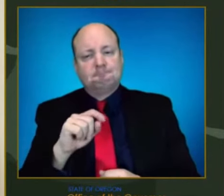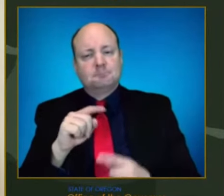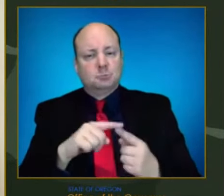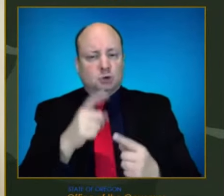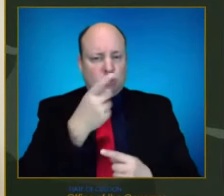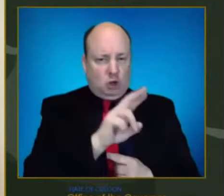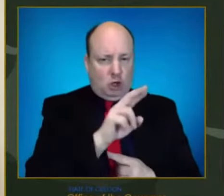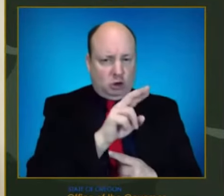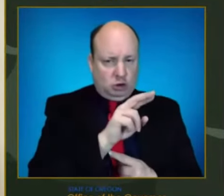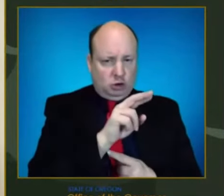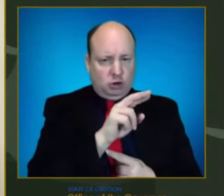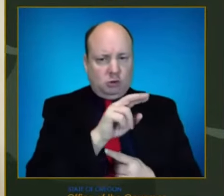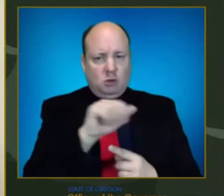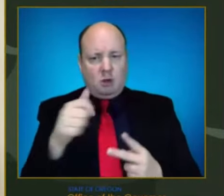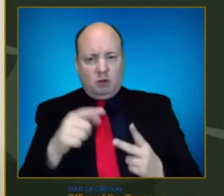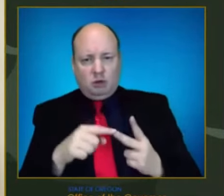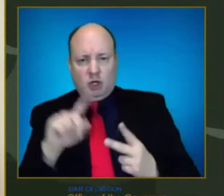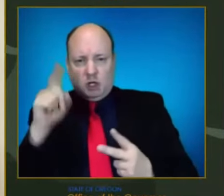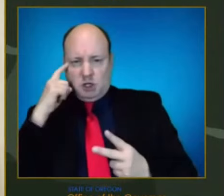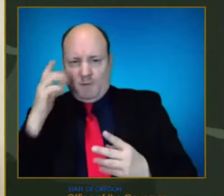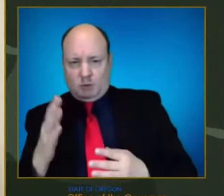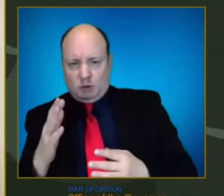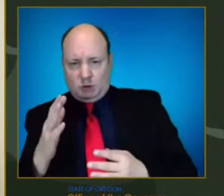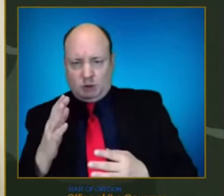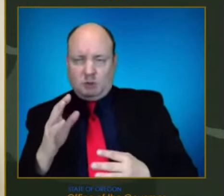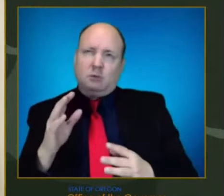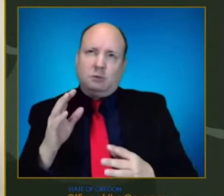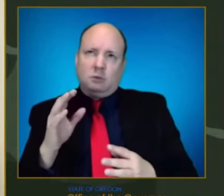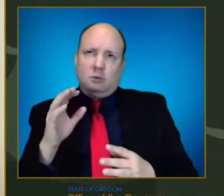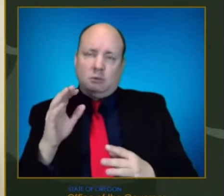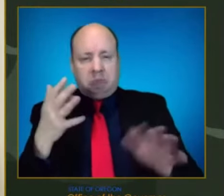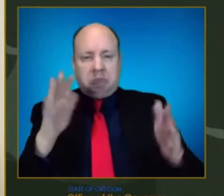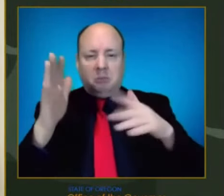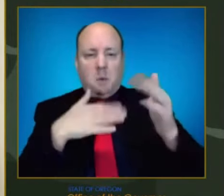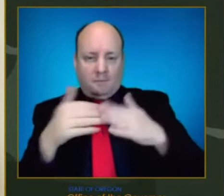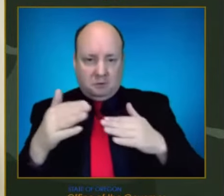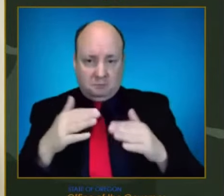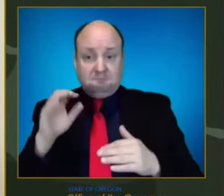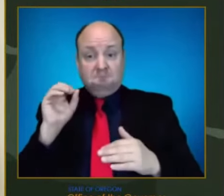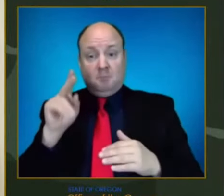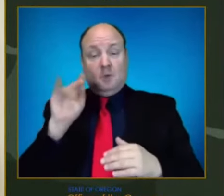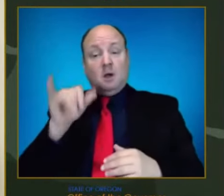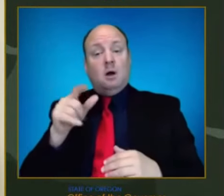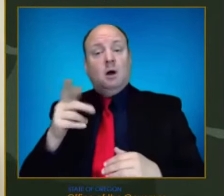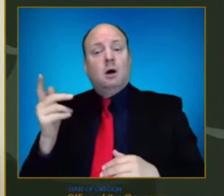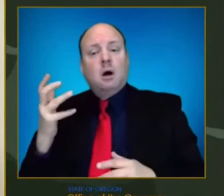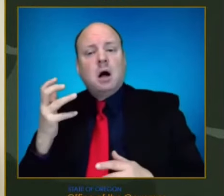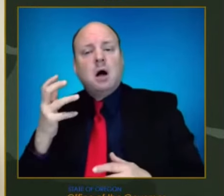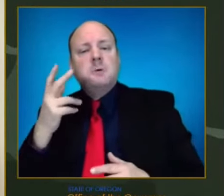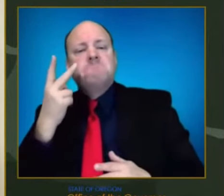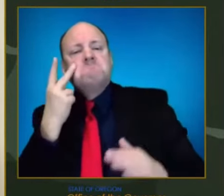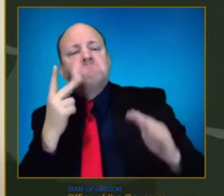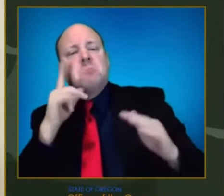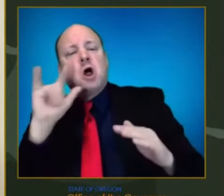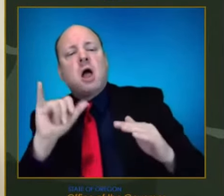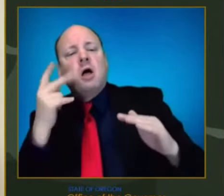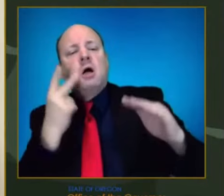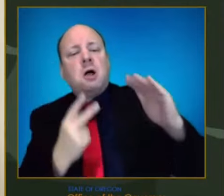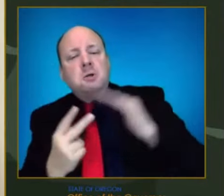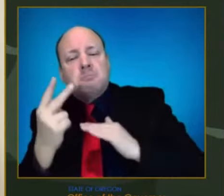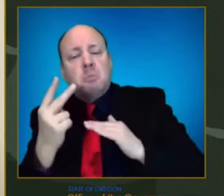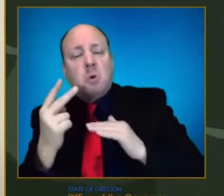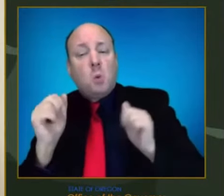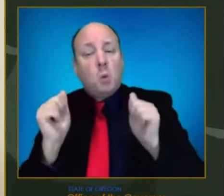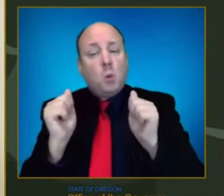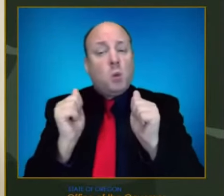sort of answered this question. But it looks like the forecast, even with the interventions that